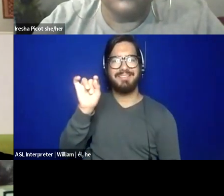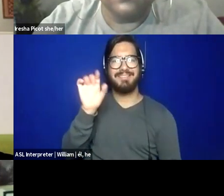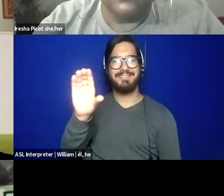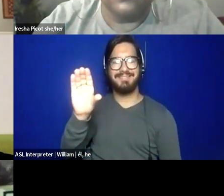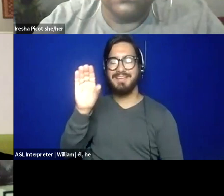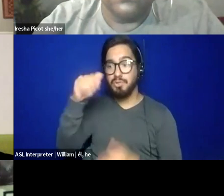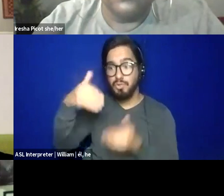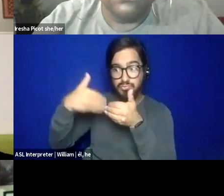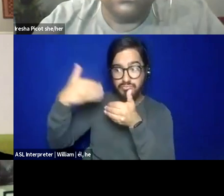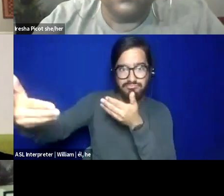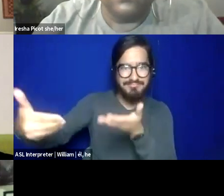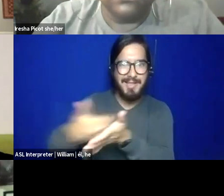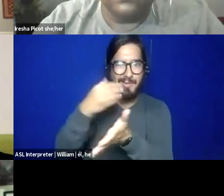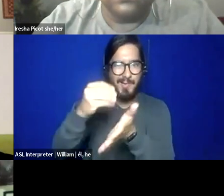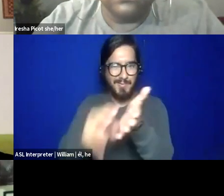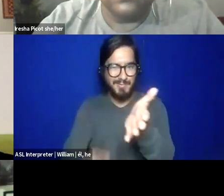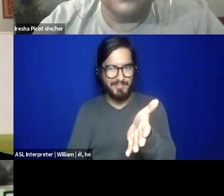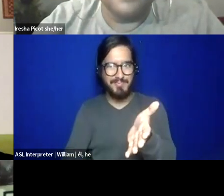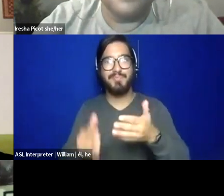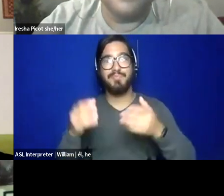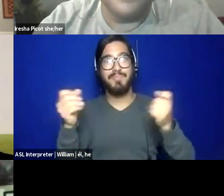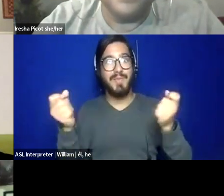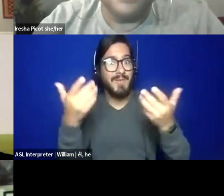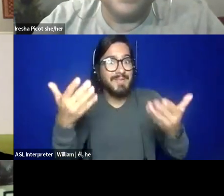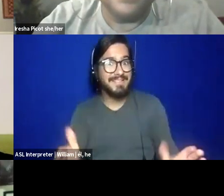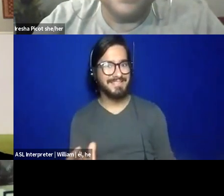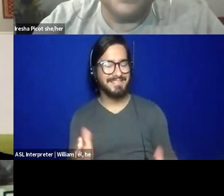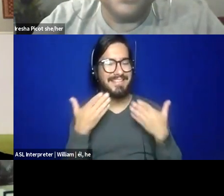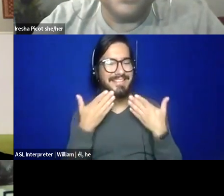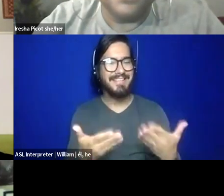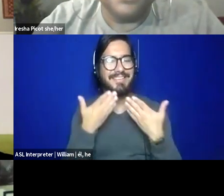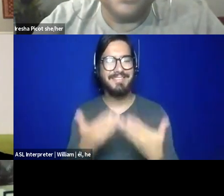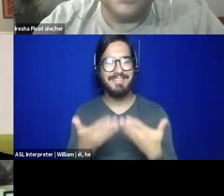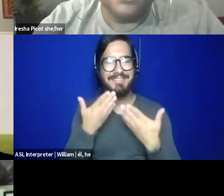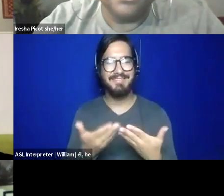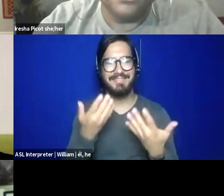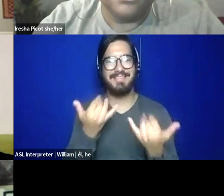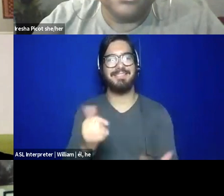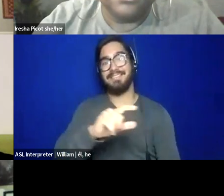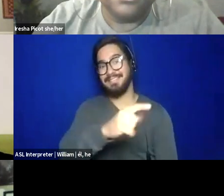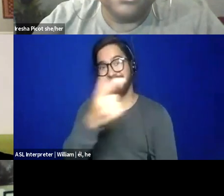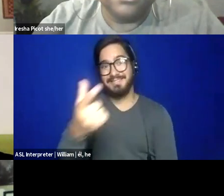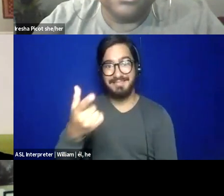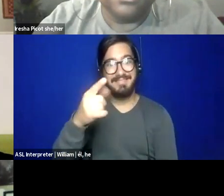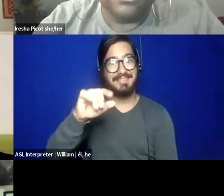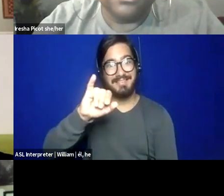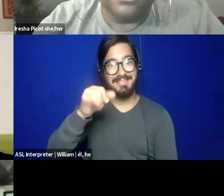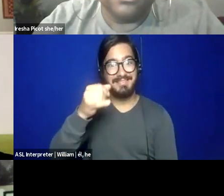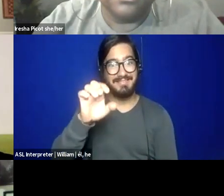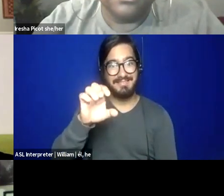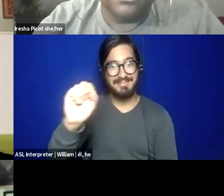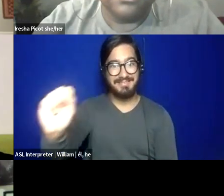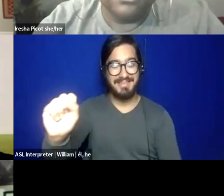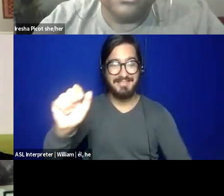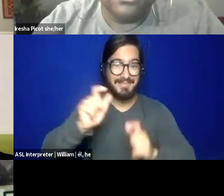So with all of that, again, thank you. Thank you. Thank you. Um, I'm going to turn it over to Jess for a big announcement.